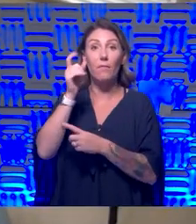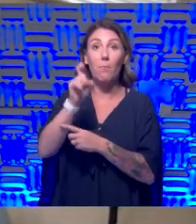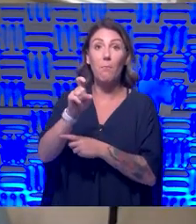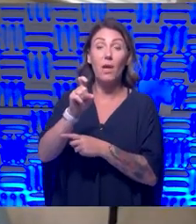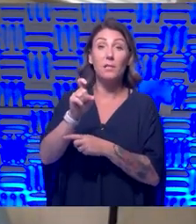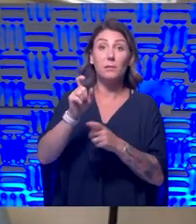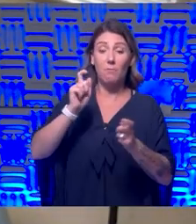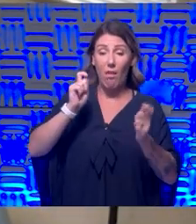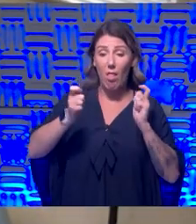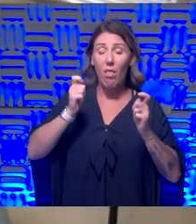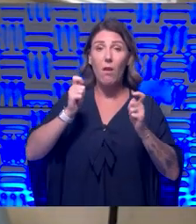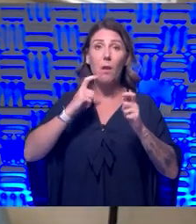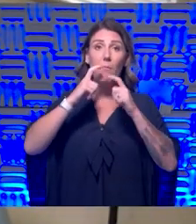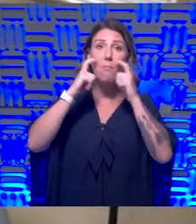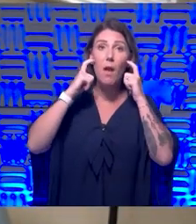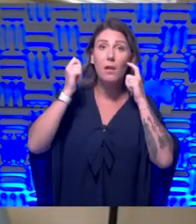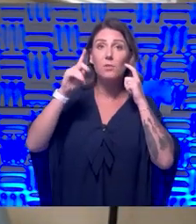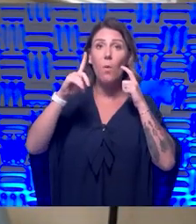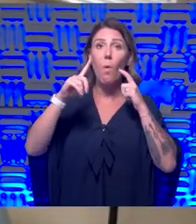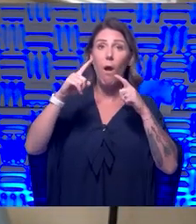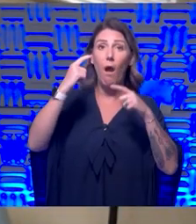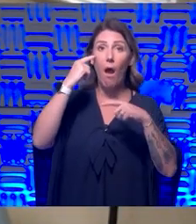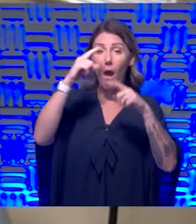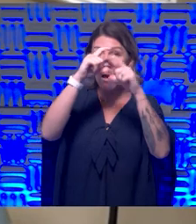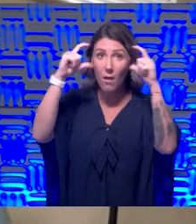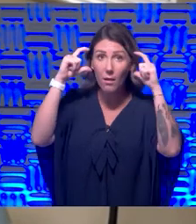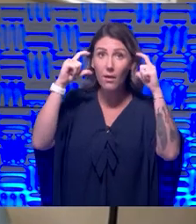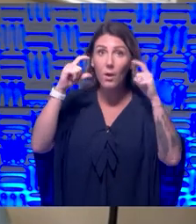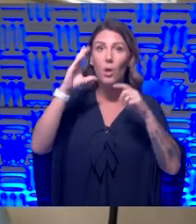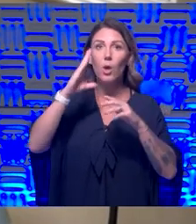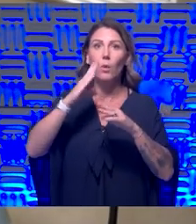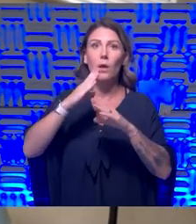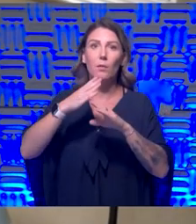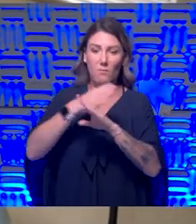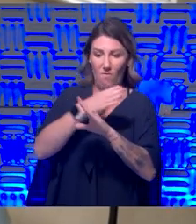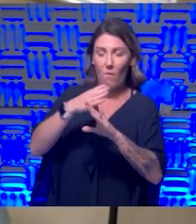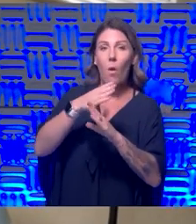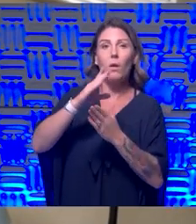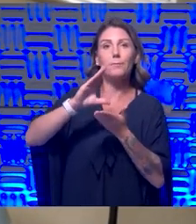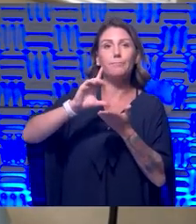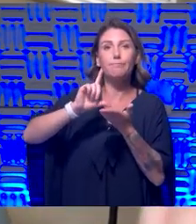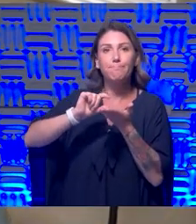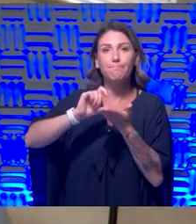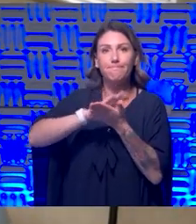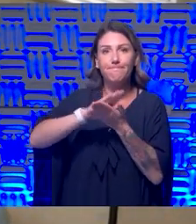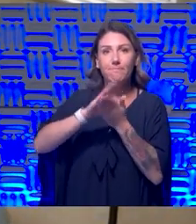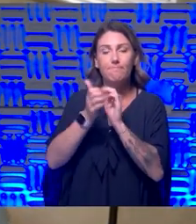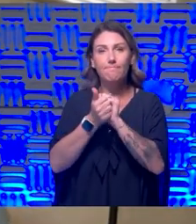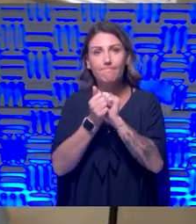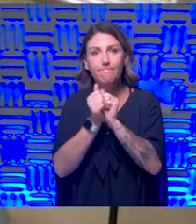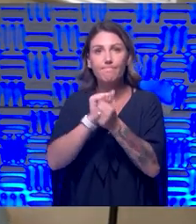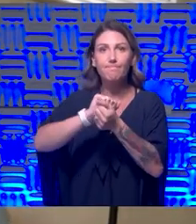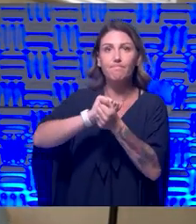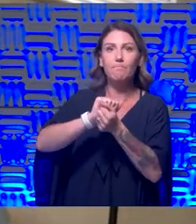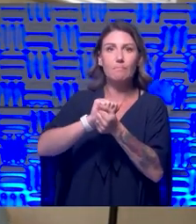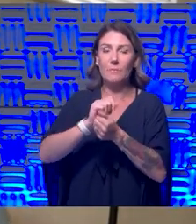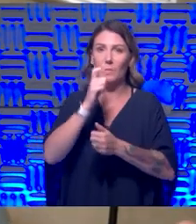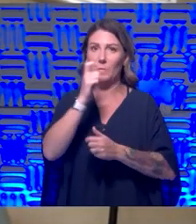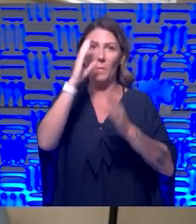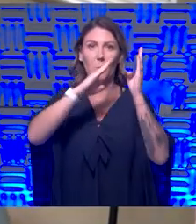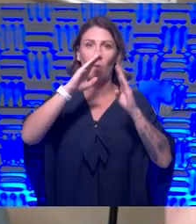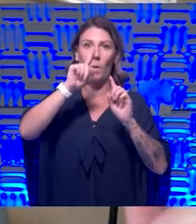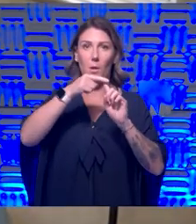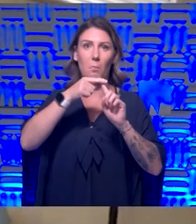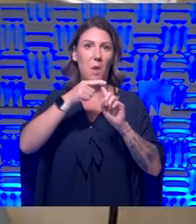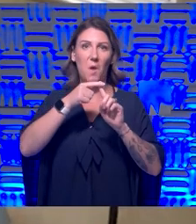I'm going to make sure that I'm going to do either hand washing or hand gel before that. So knowing that, I did not have a problem checking my luggage